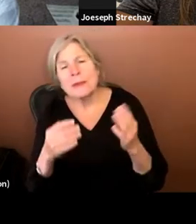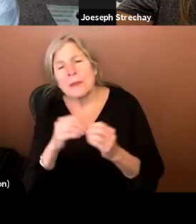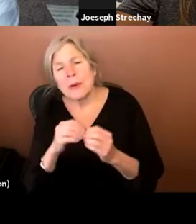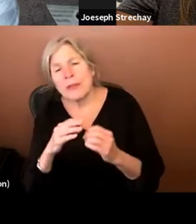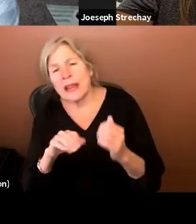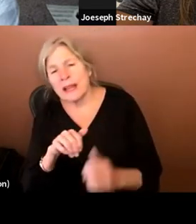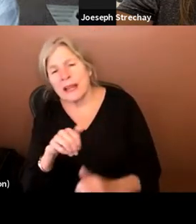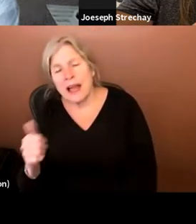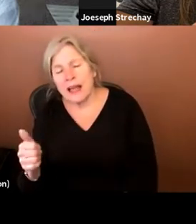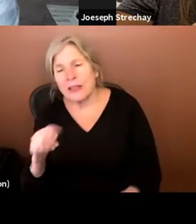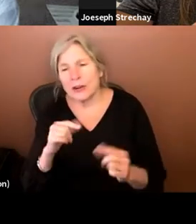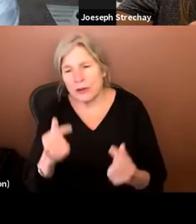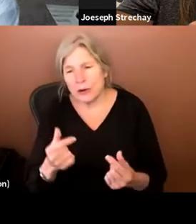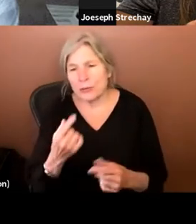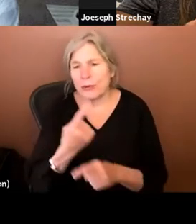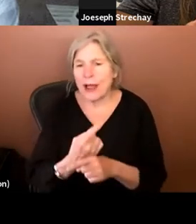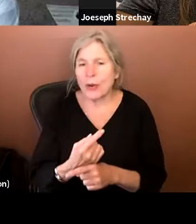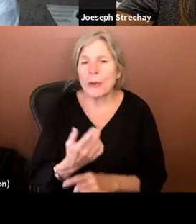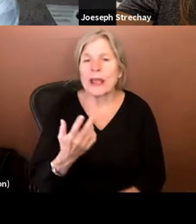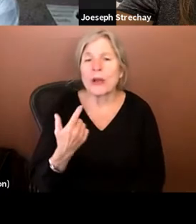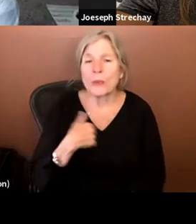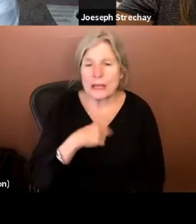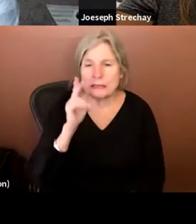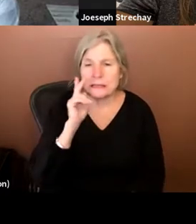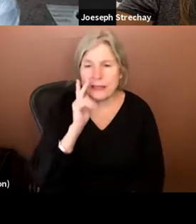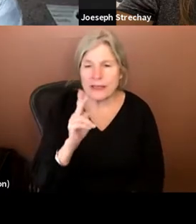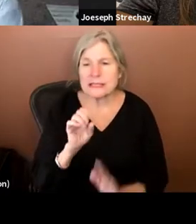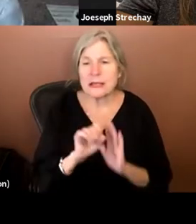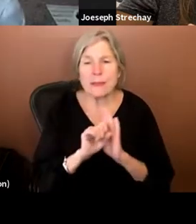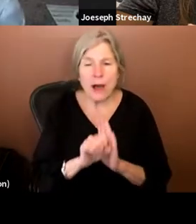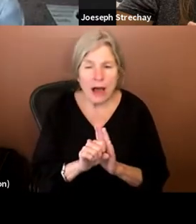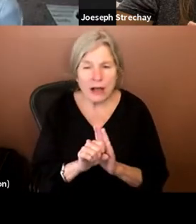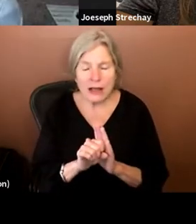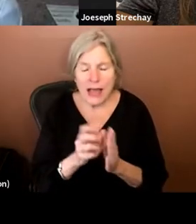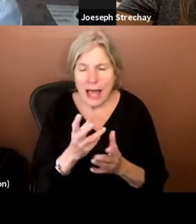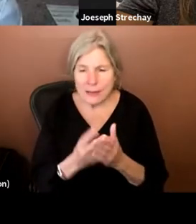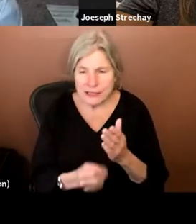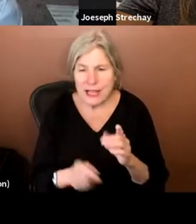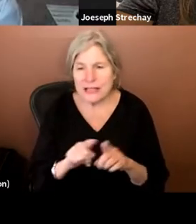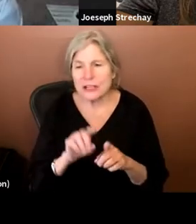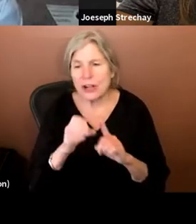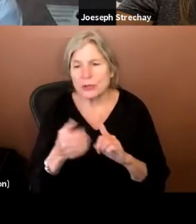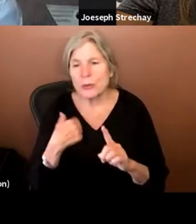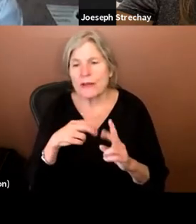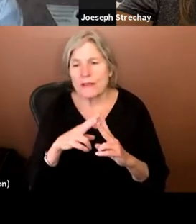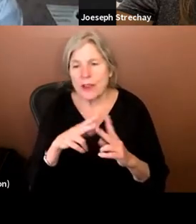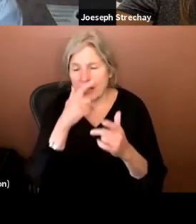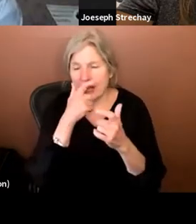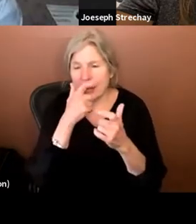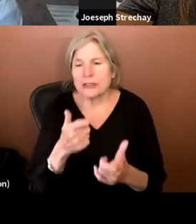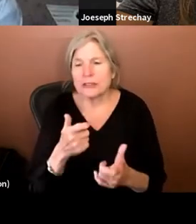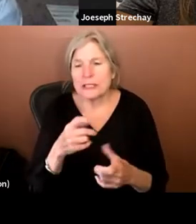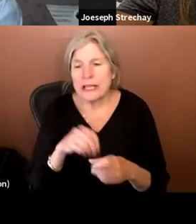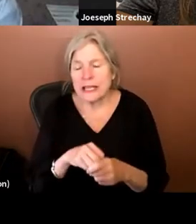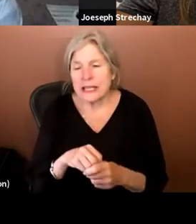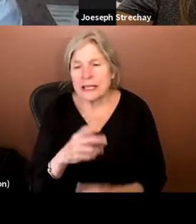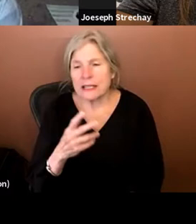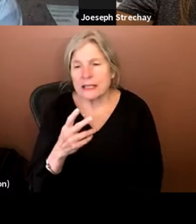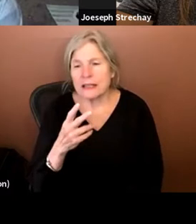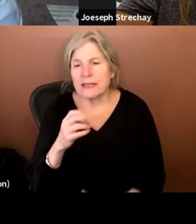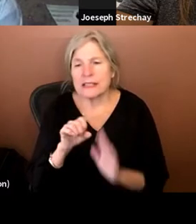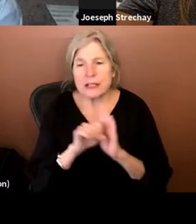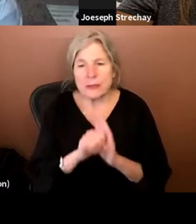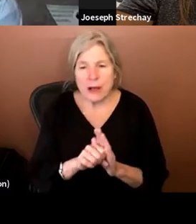so than any other group, right? We, we see the symbolic absence as a culture. We're very interested in the